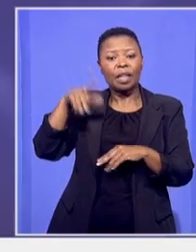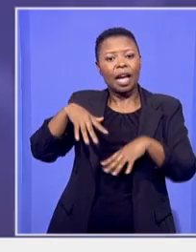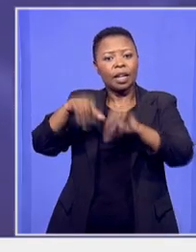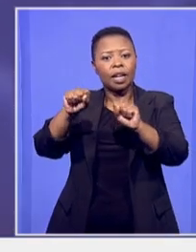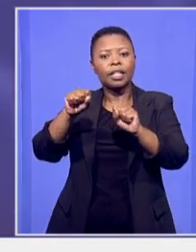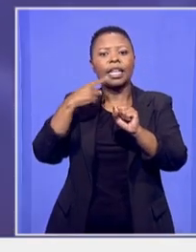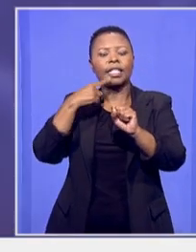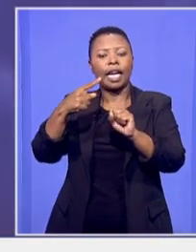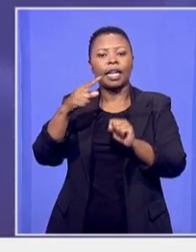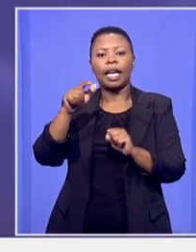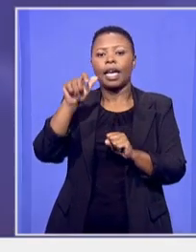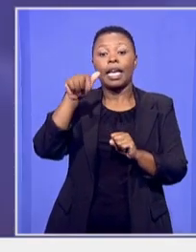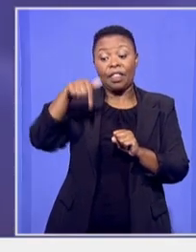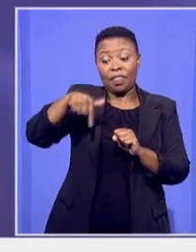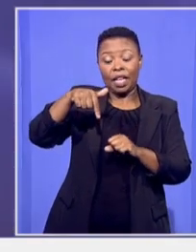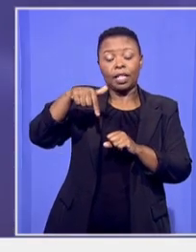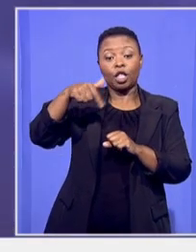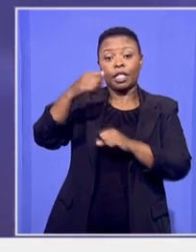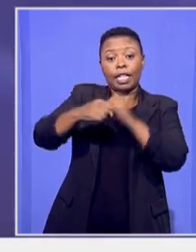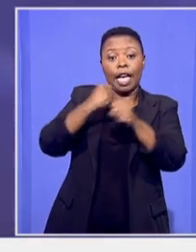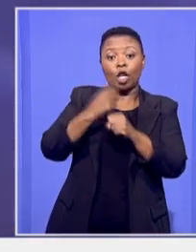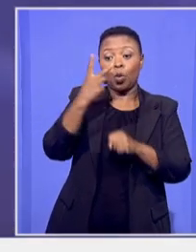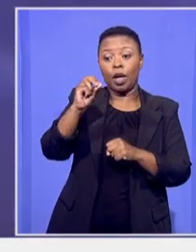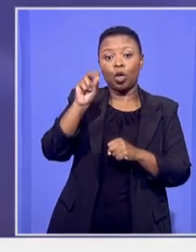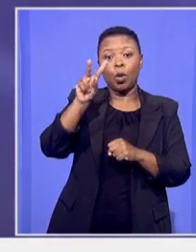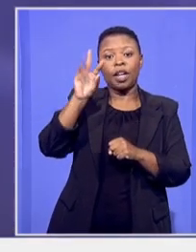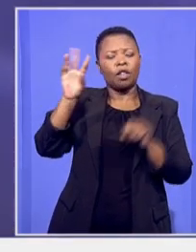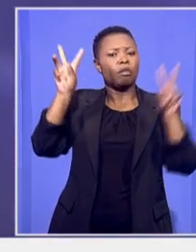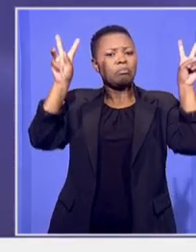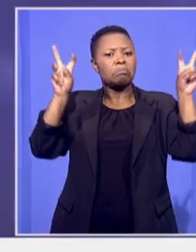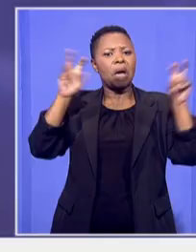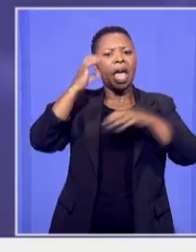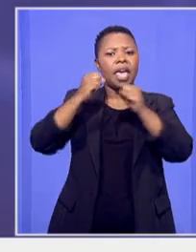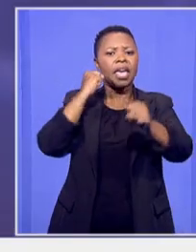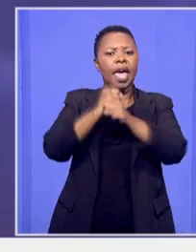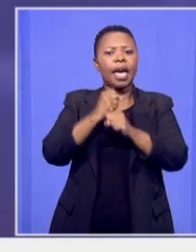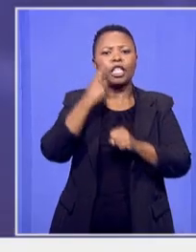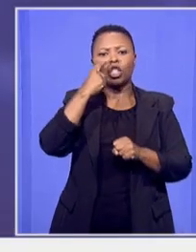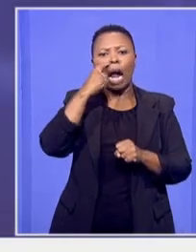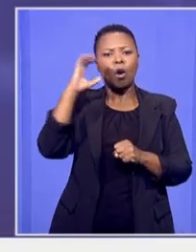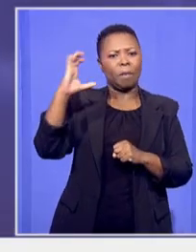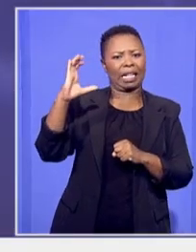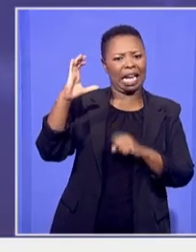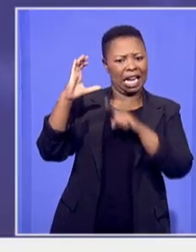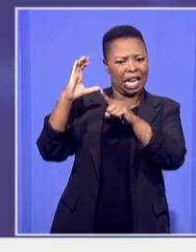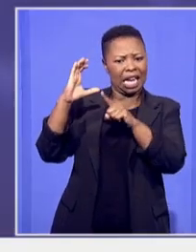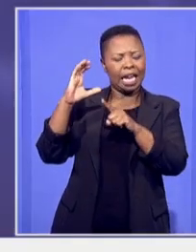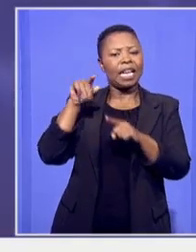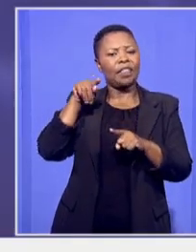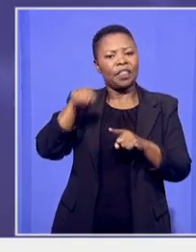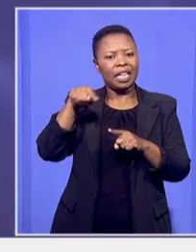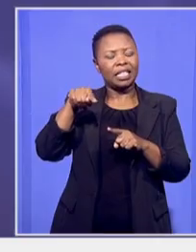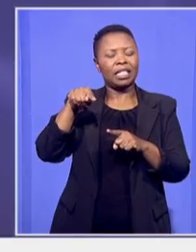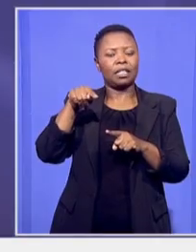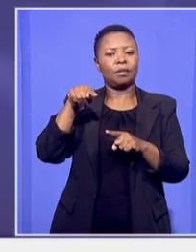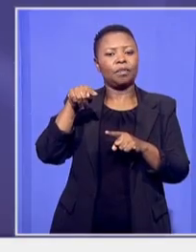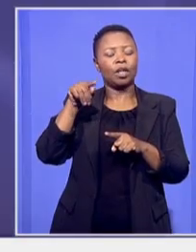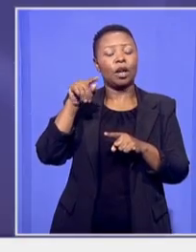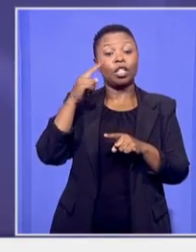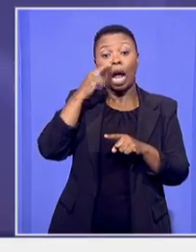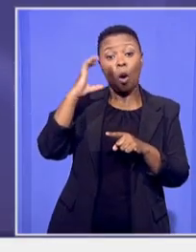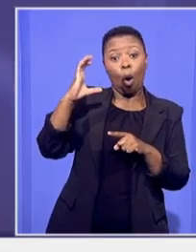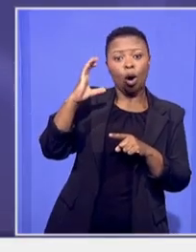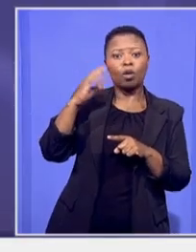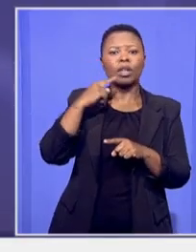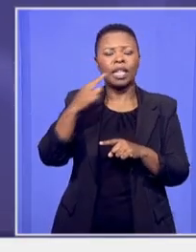of Charlotte McGregor Charlotte McGregor is famously remembered as having said this work is not